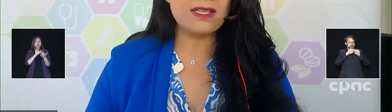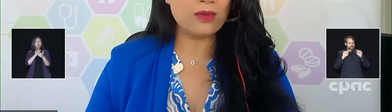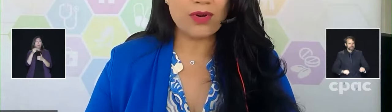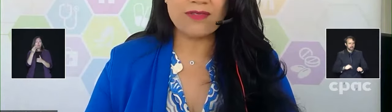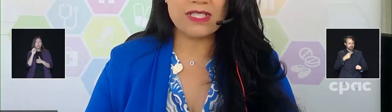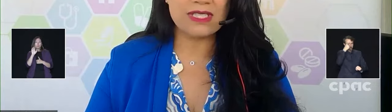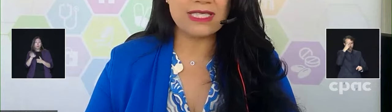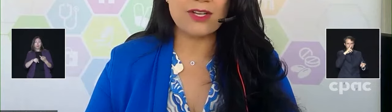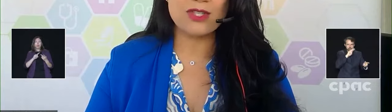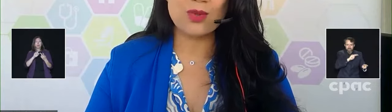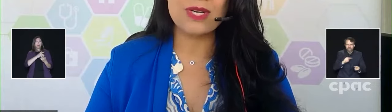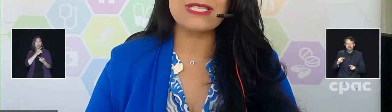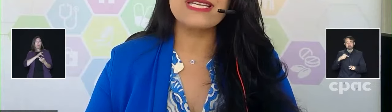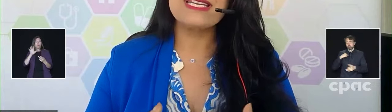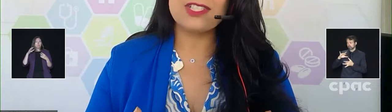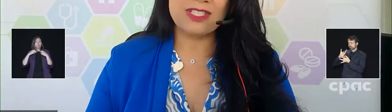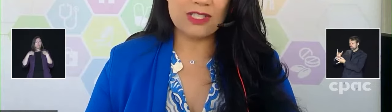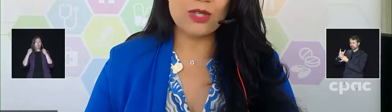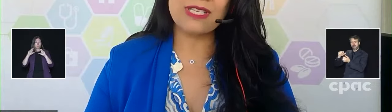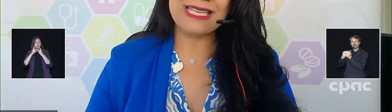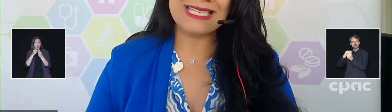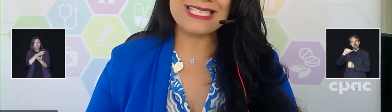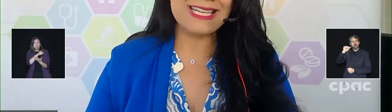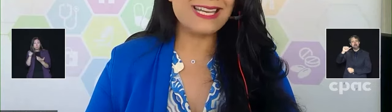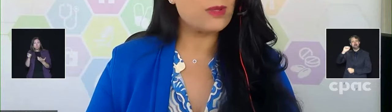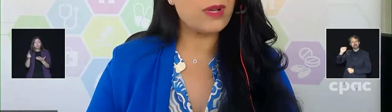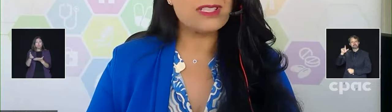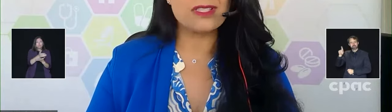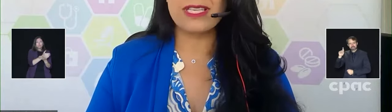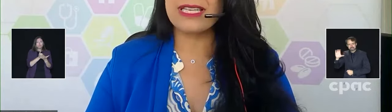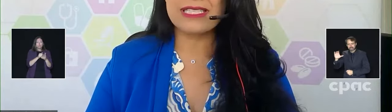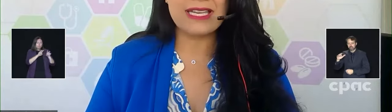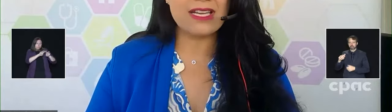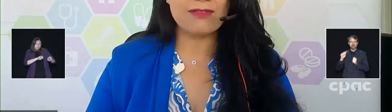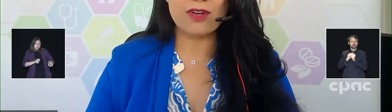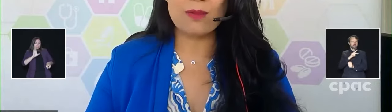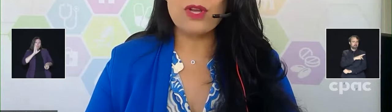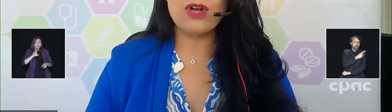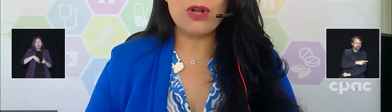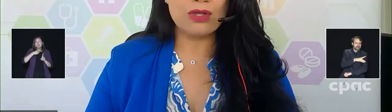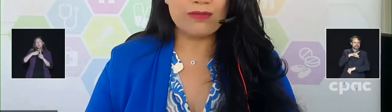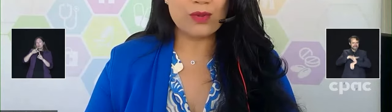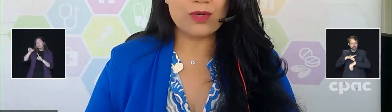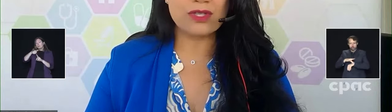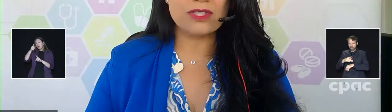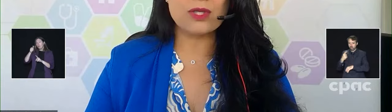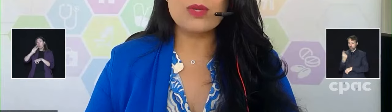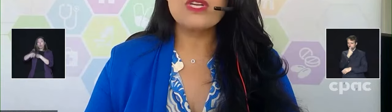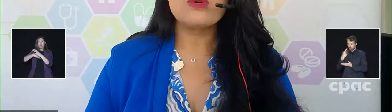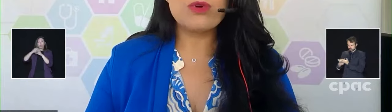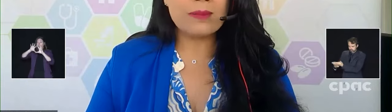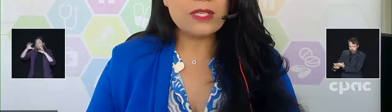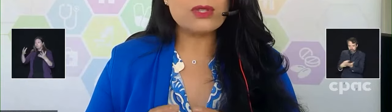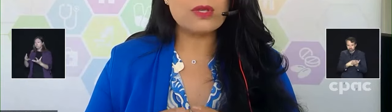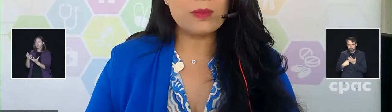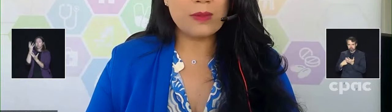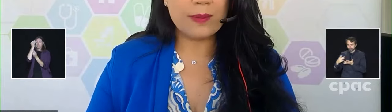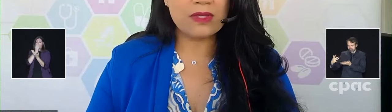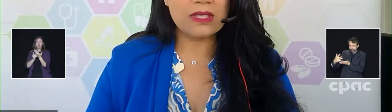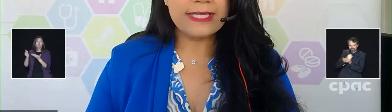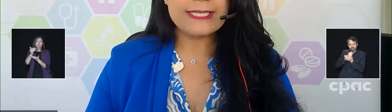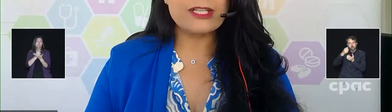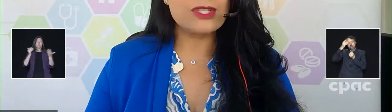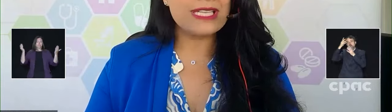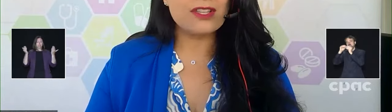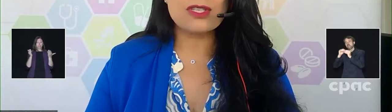of Canada and the provinces and territories to look at that data, as well as looking at data from all over the world. So, we want to make sure that